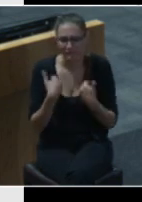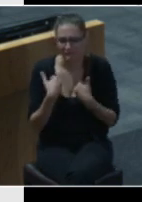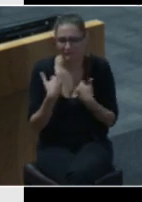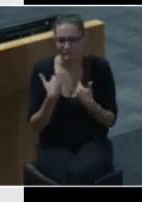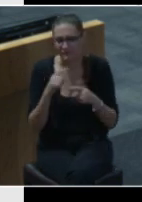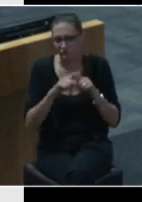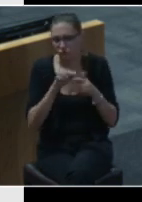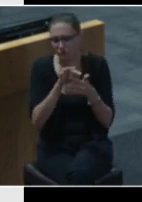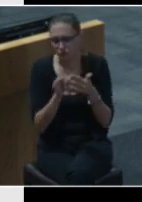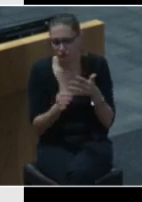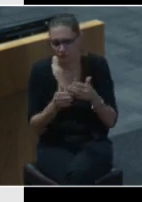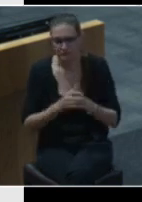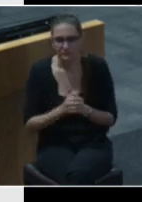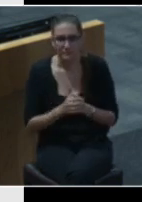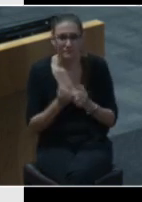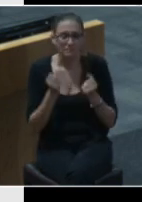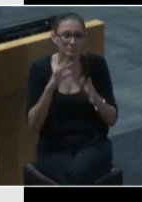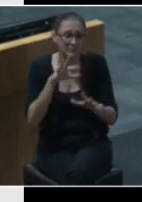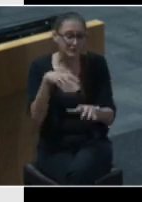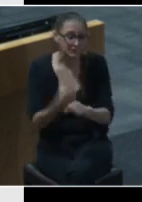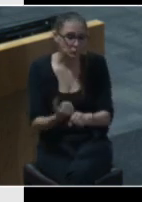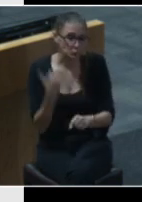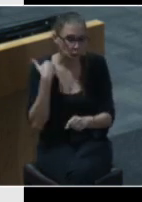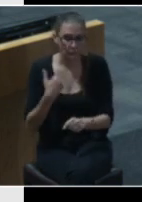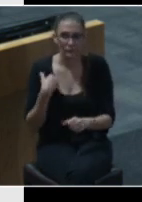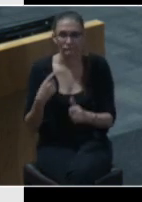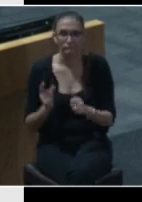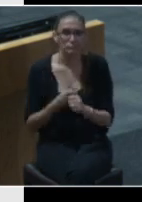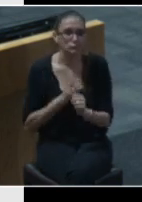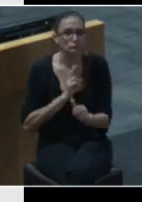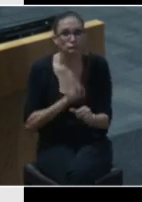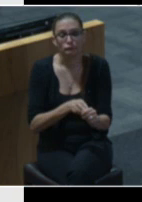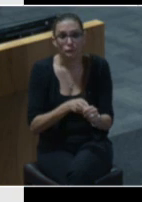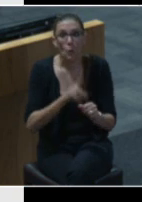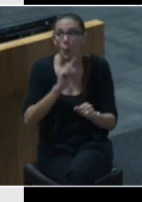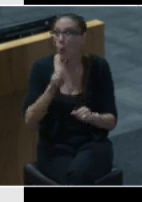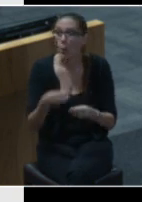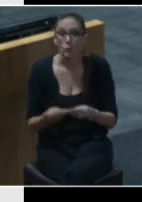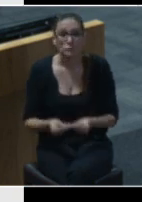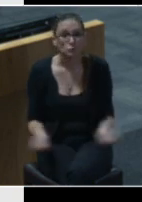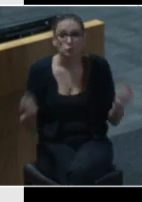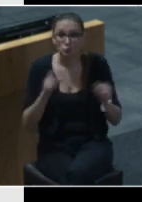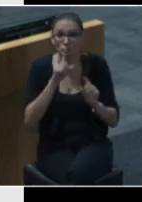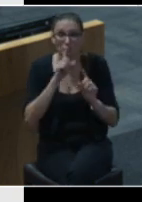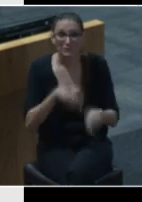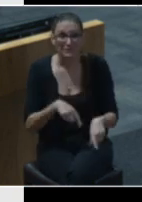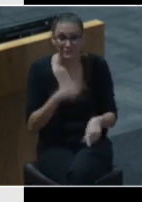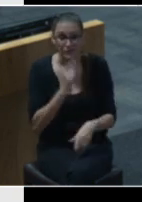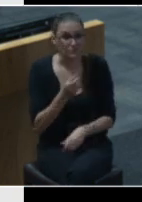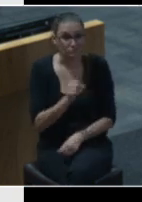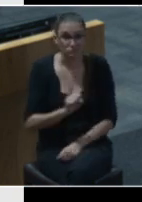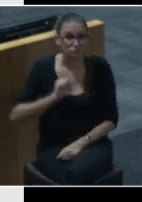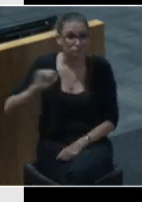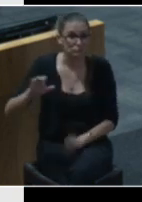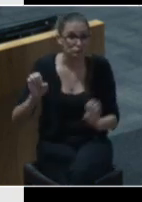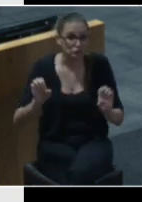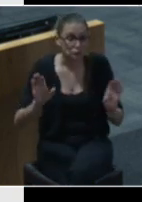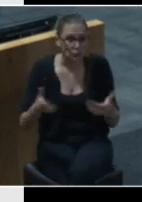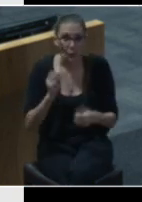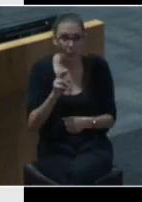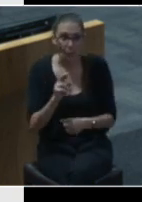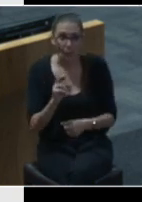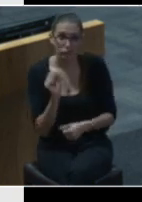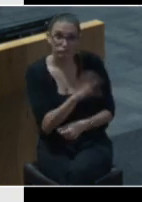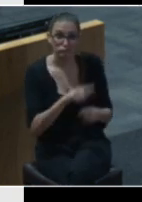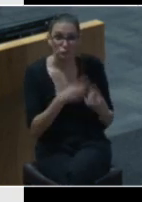13 years ago when i first started uh the only solution we had was either take them to the emergency room or take them to jail